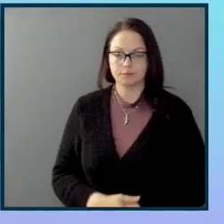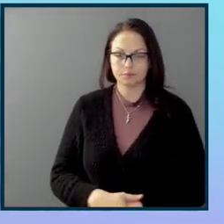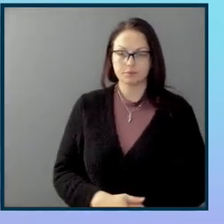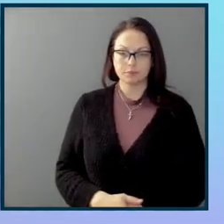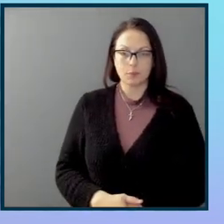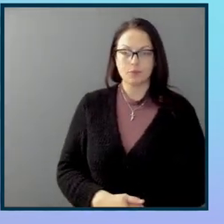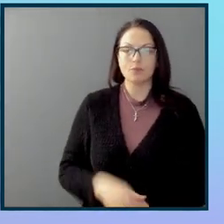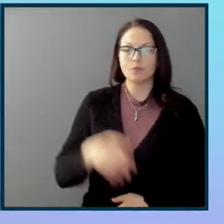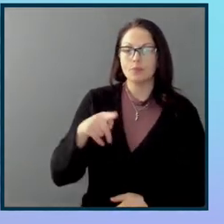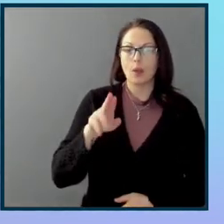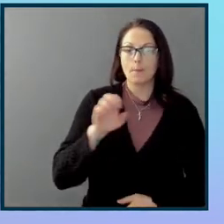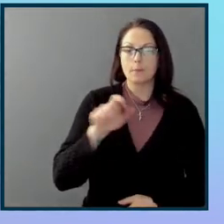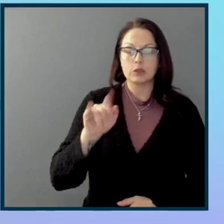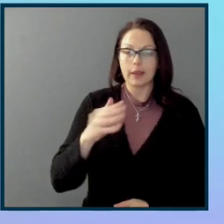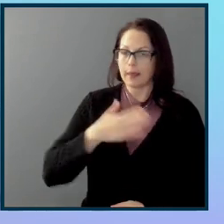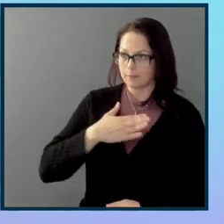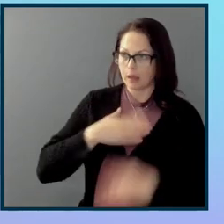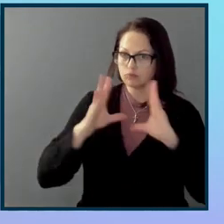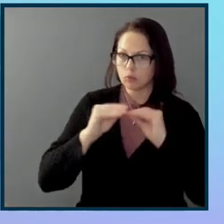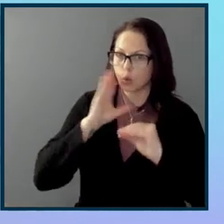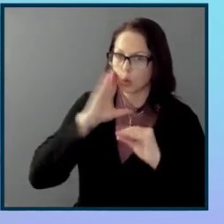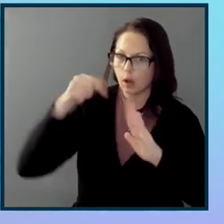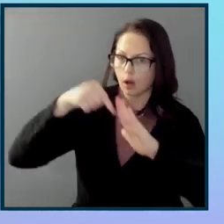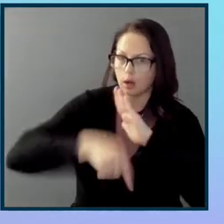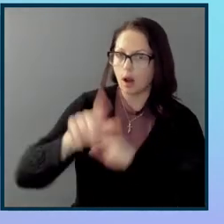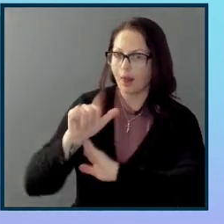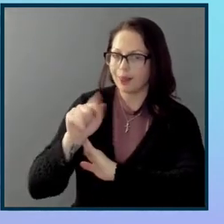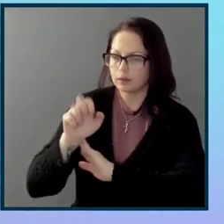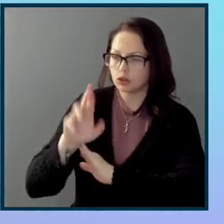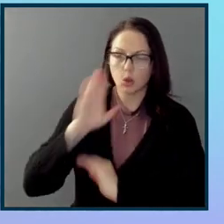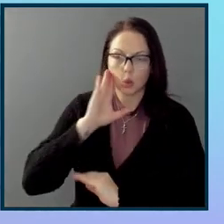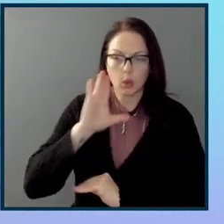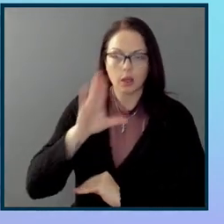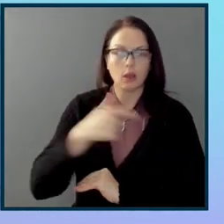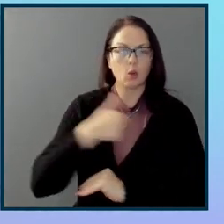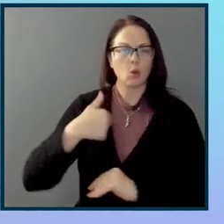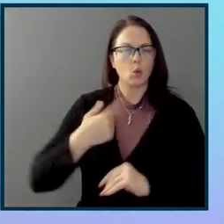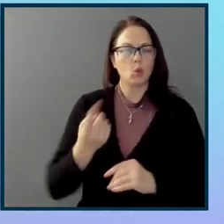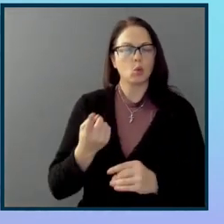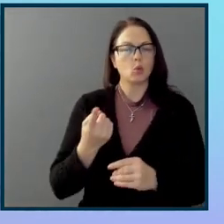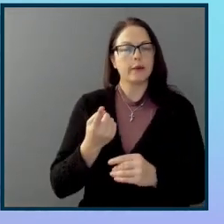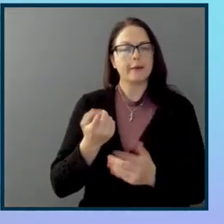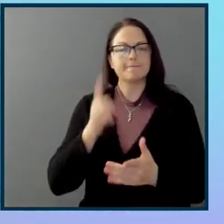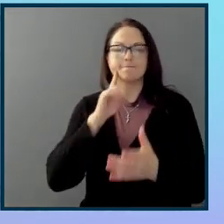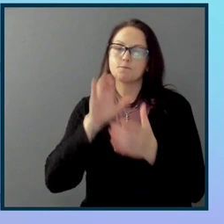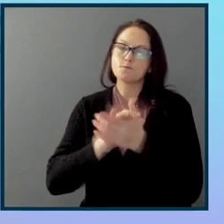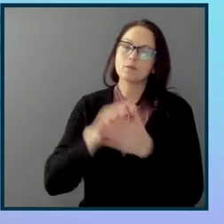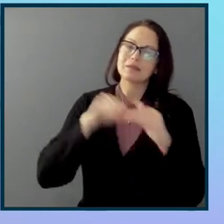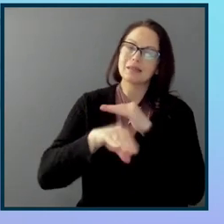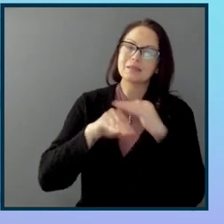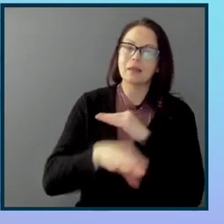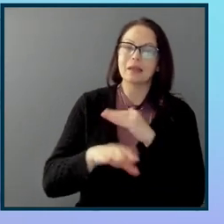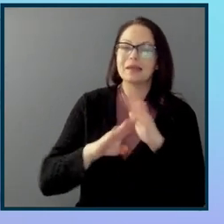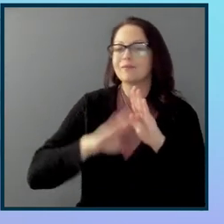Yeah. And my session is really going to cover the linter because, you know, remember we think of accessibility in the development life cycle